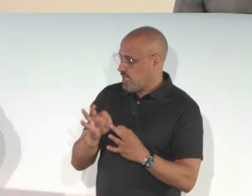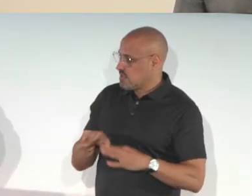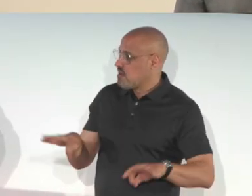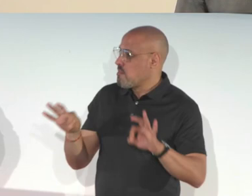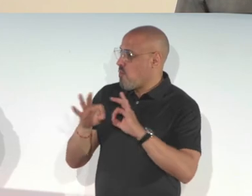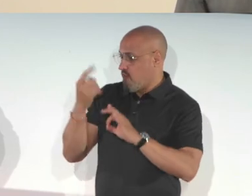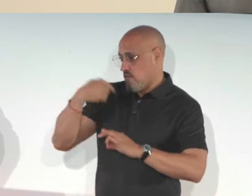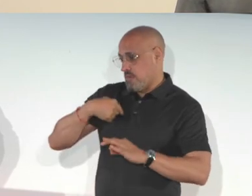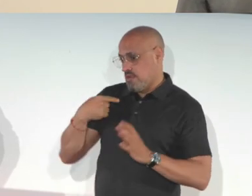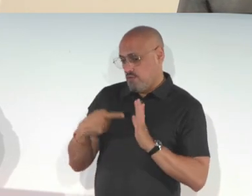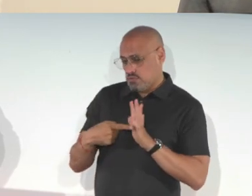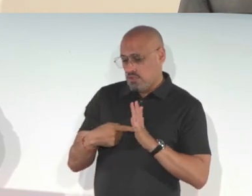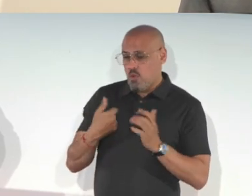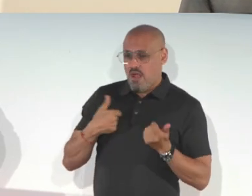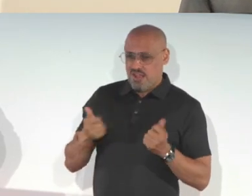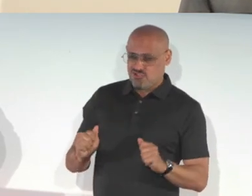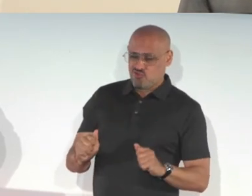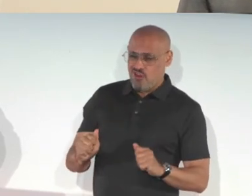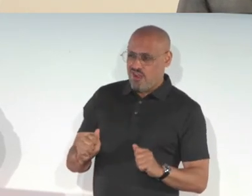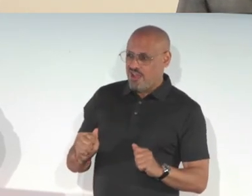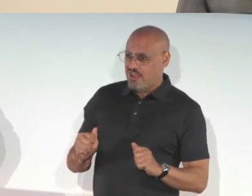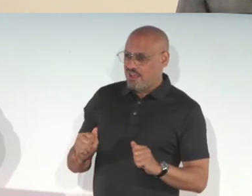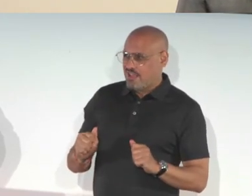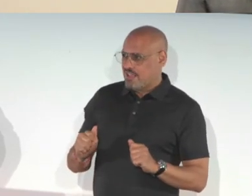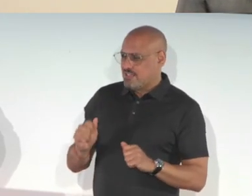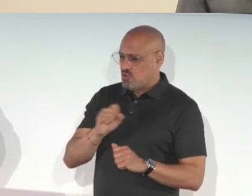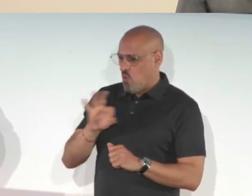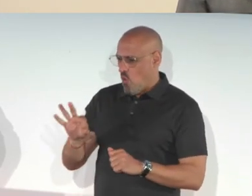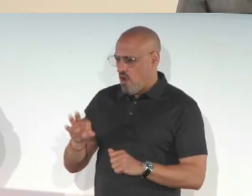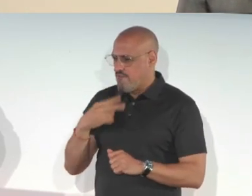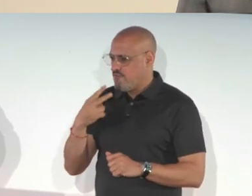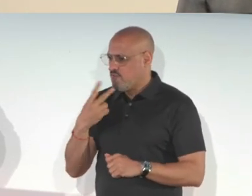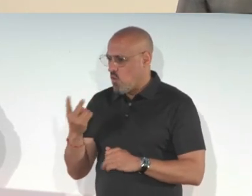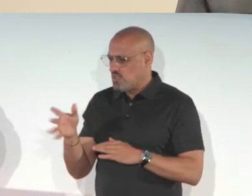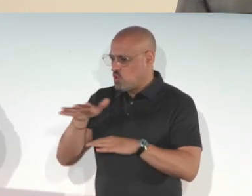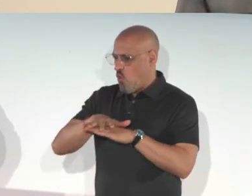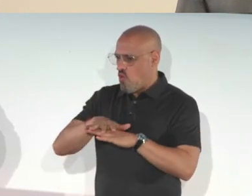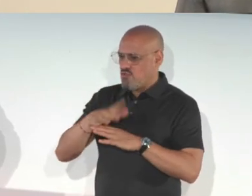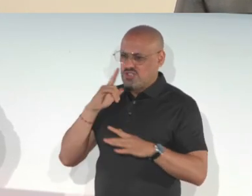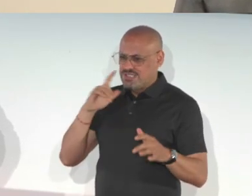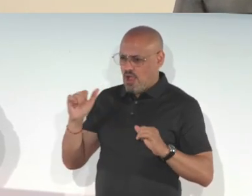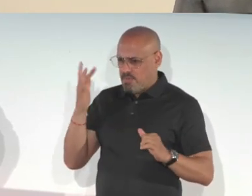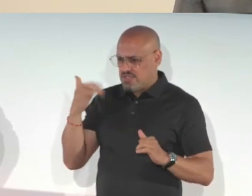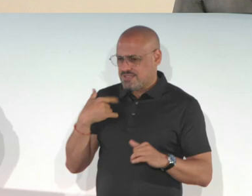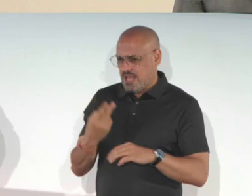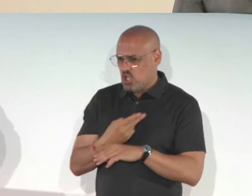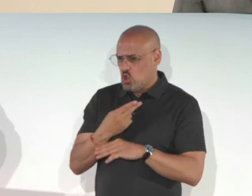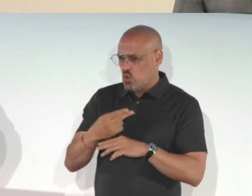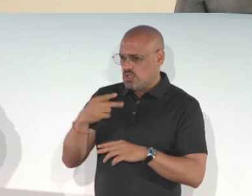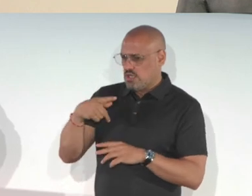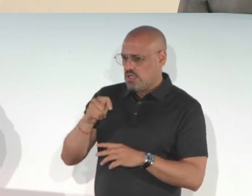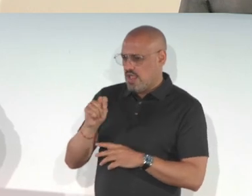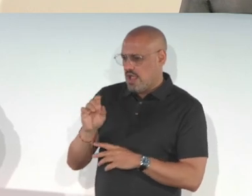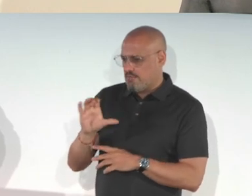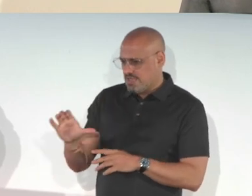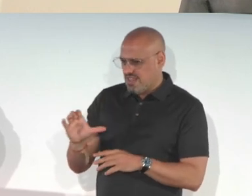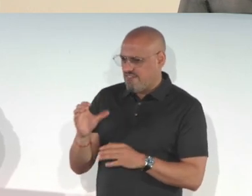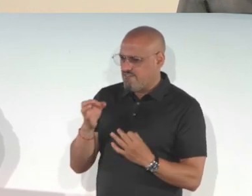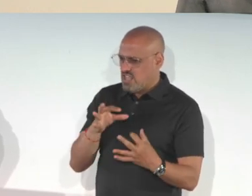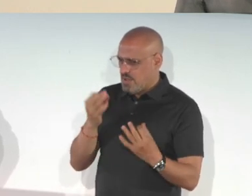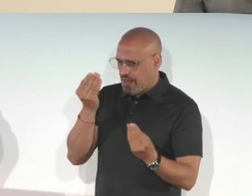a term is coming. And so yes have the feedback are very important for me. For example, I try to